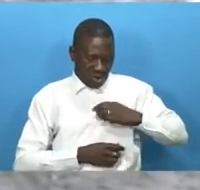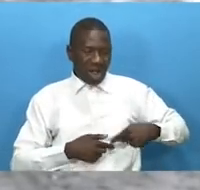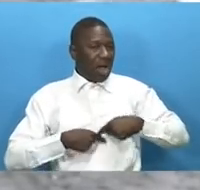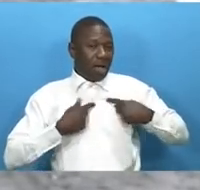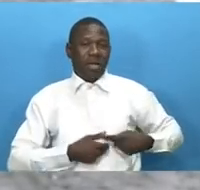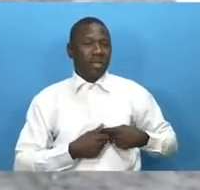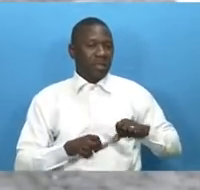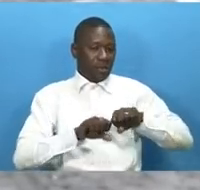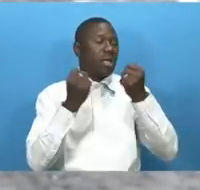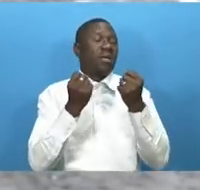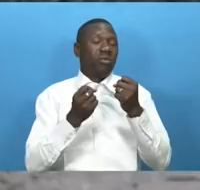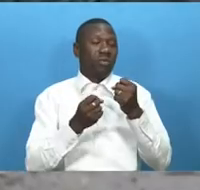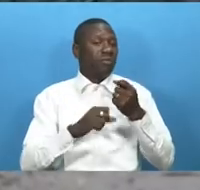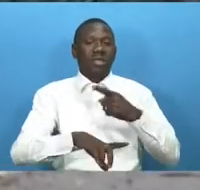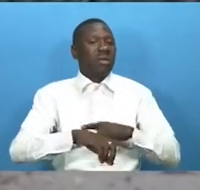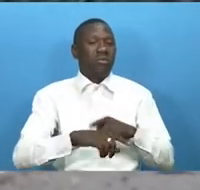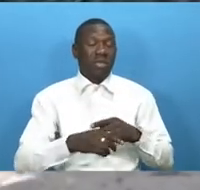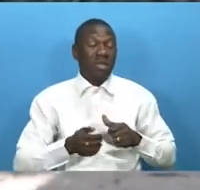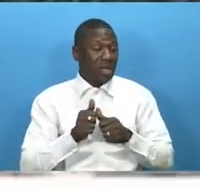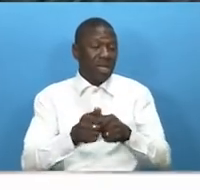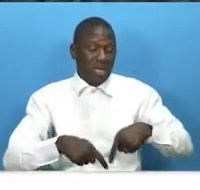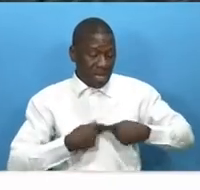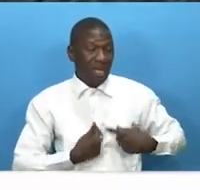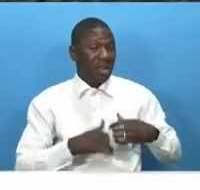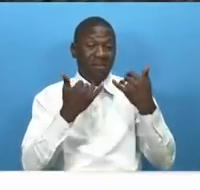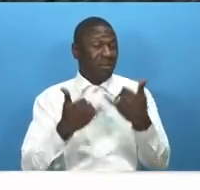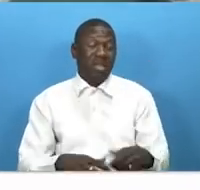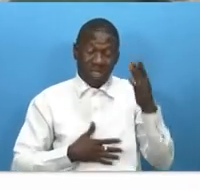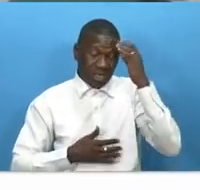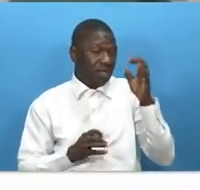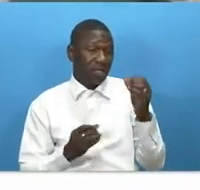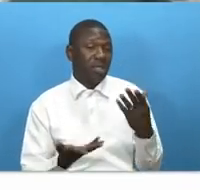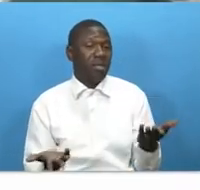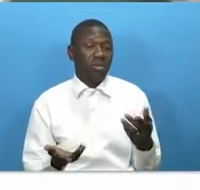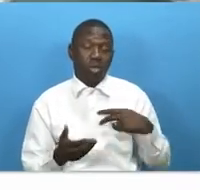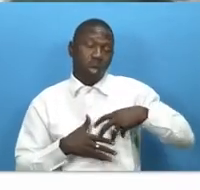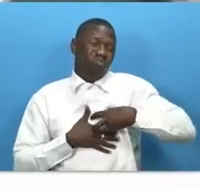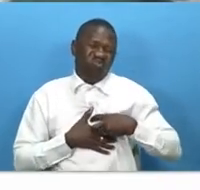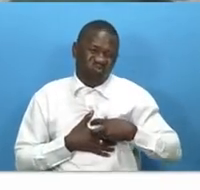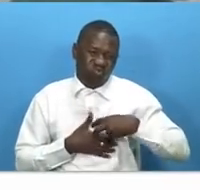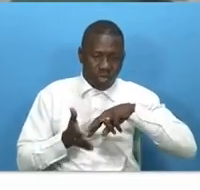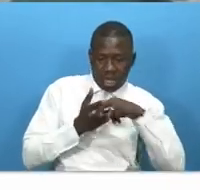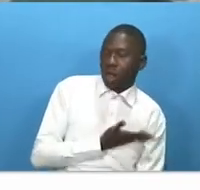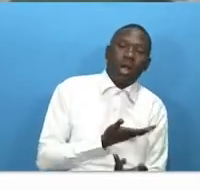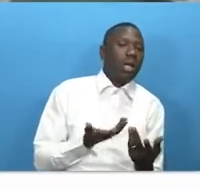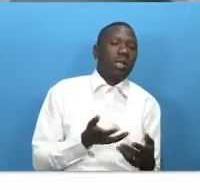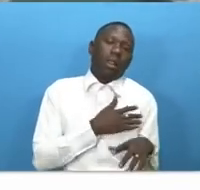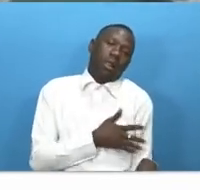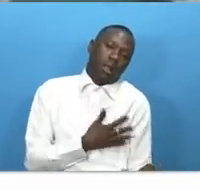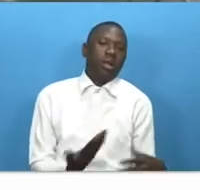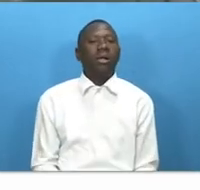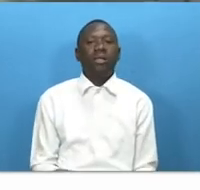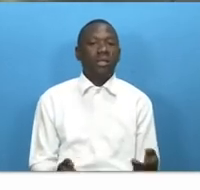time which can lead to heart disease disease like heart failure heart attacks and strokes a word of caution to attire